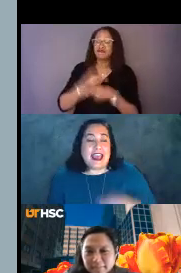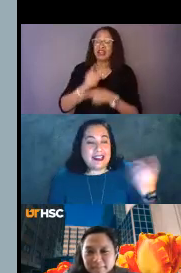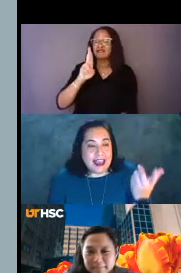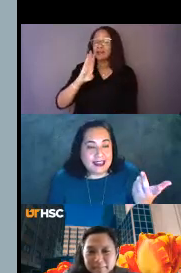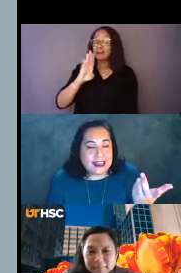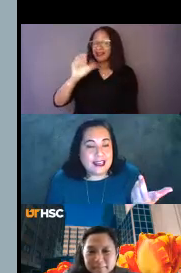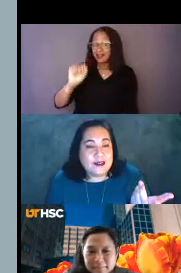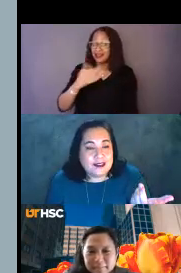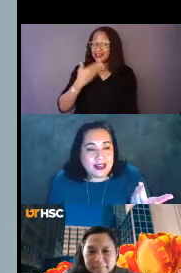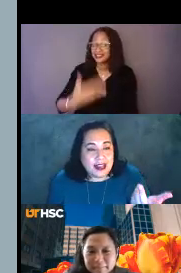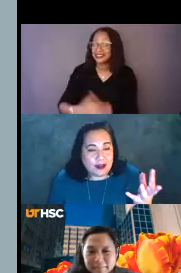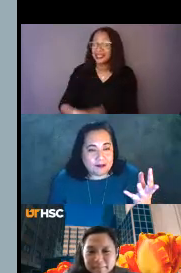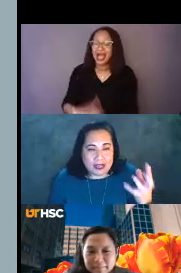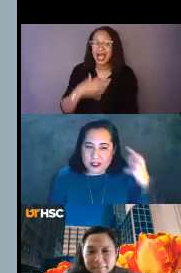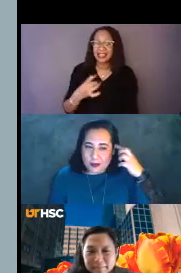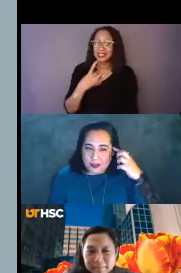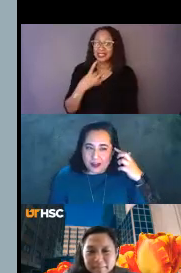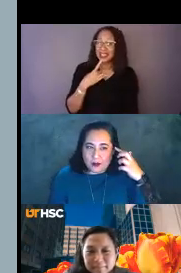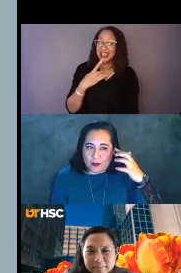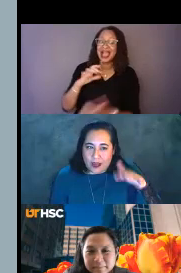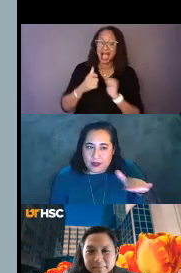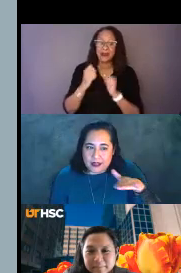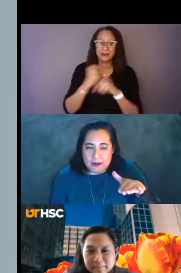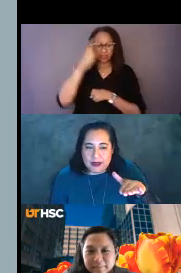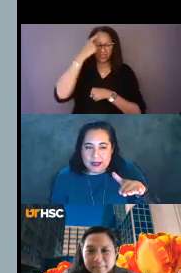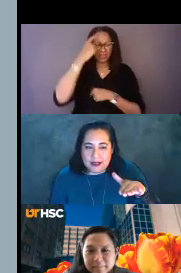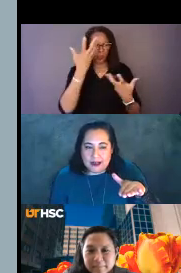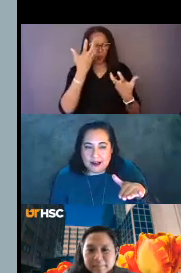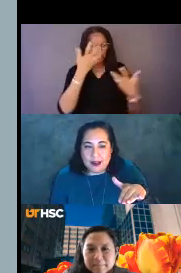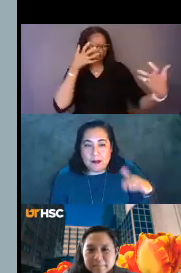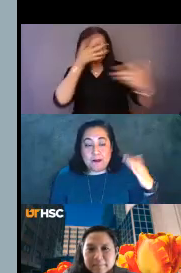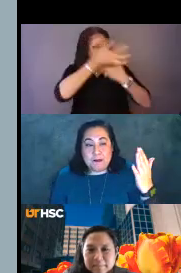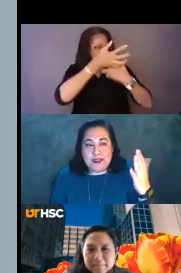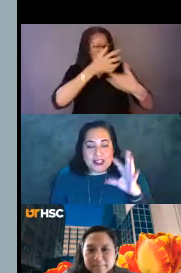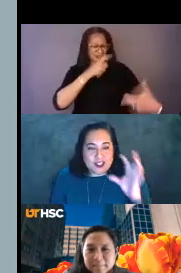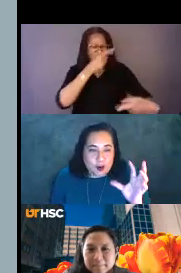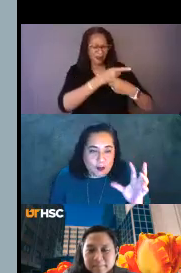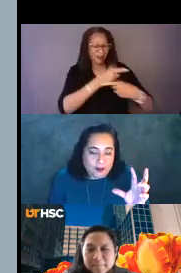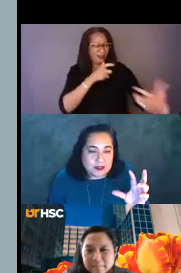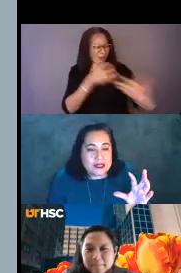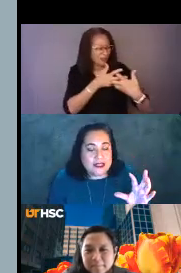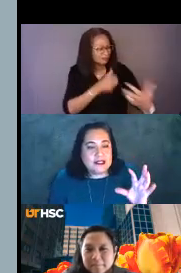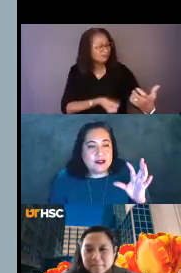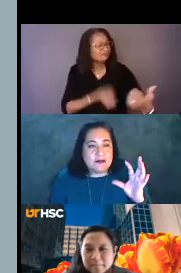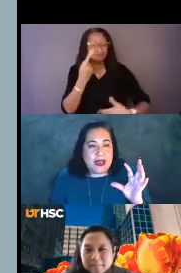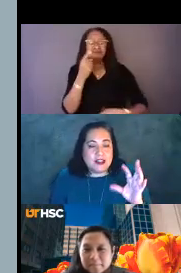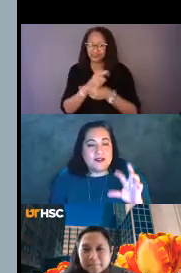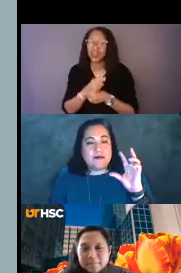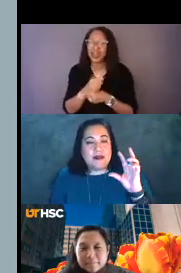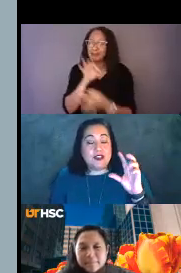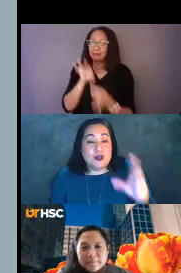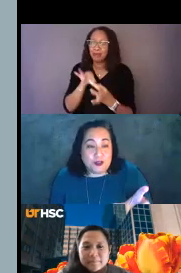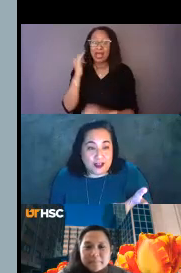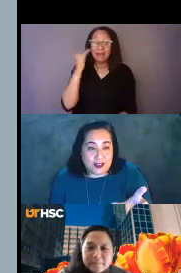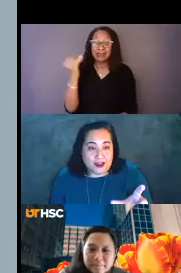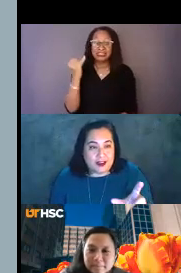And I like that you said how it makes you think, wait, what's happening here? That's so perfect because imagine if that